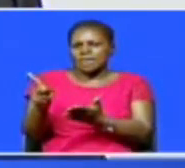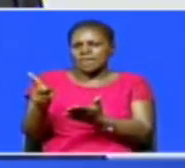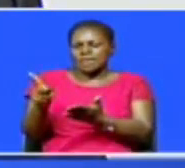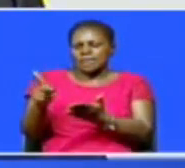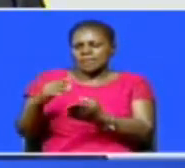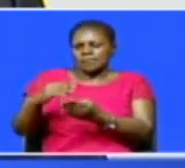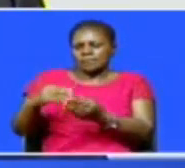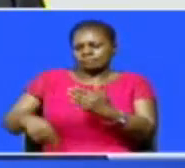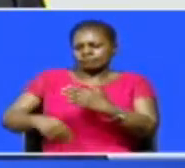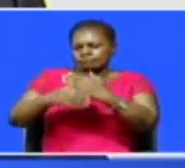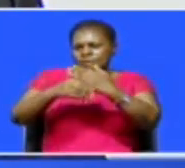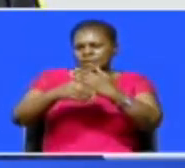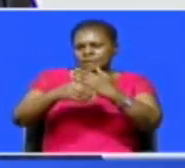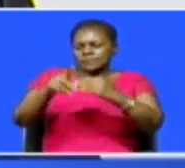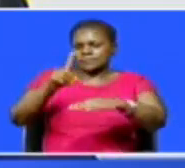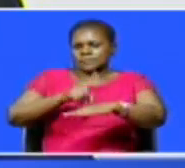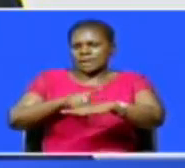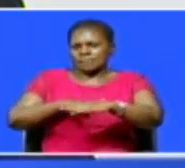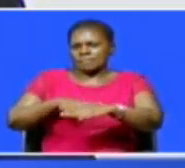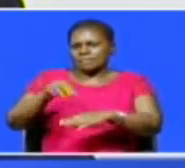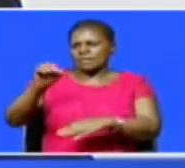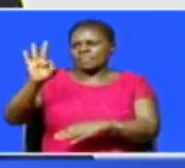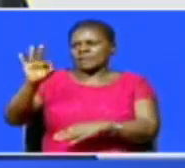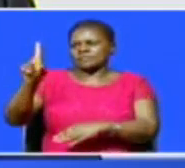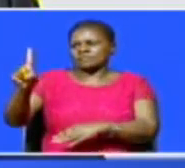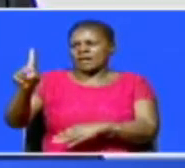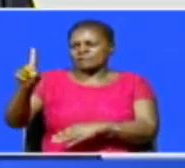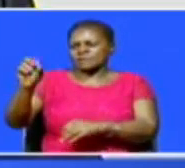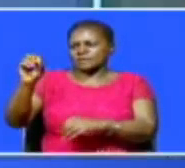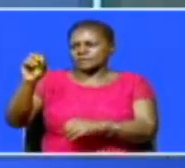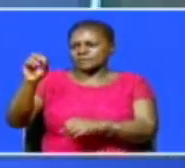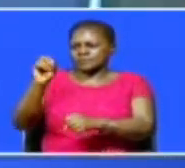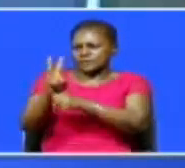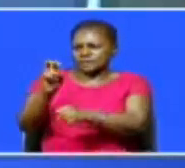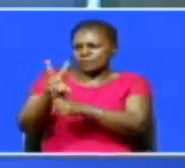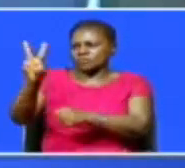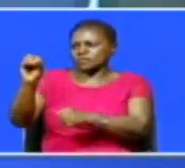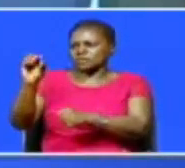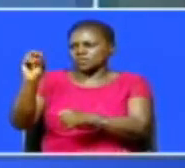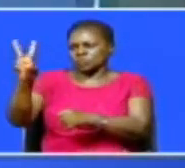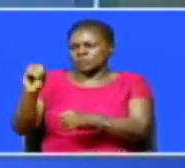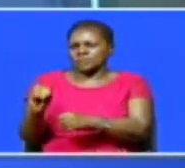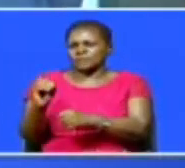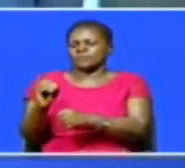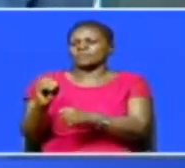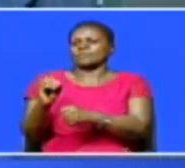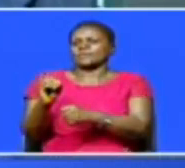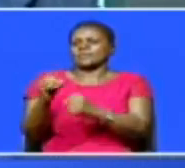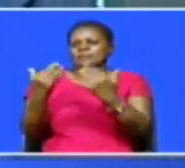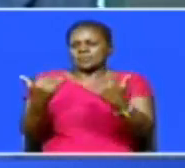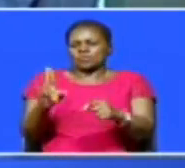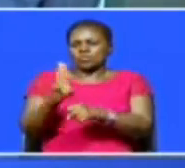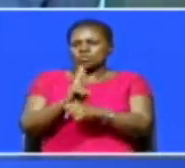extended to 31st December 2020. The rollout of risk-based premium model